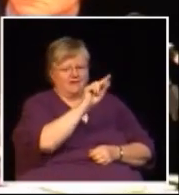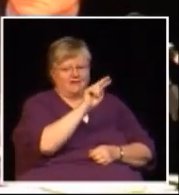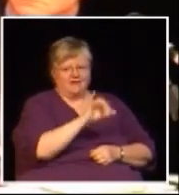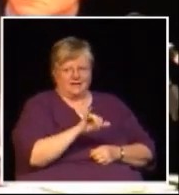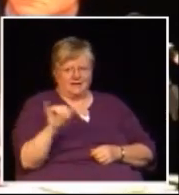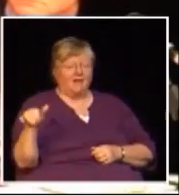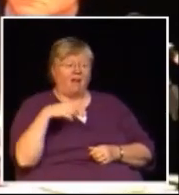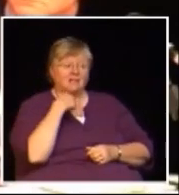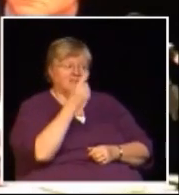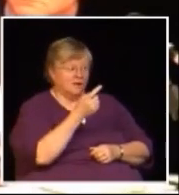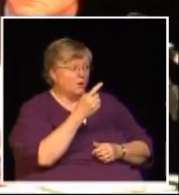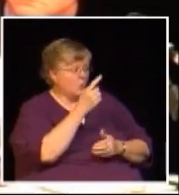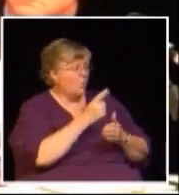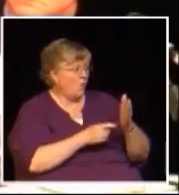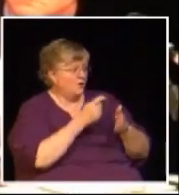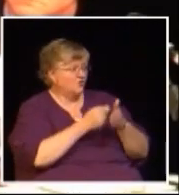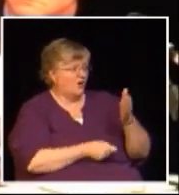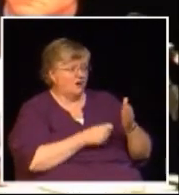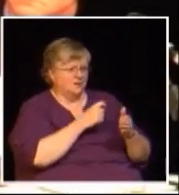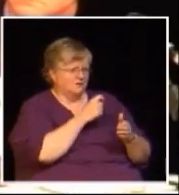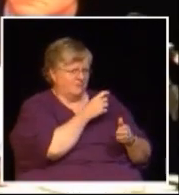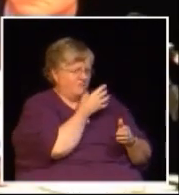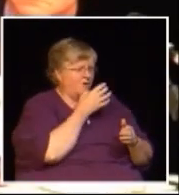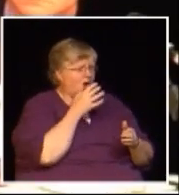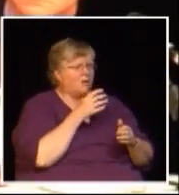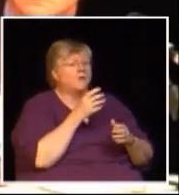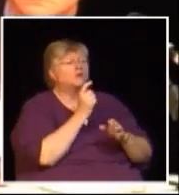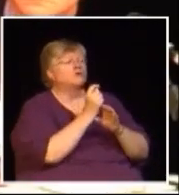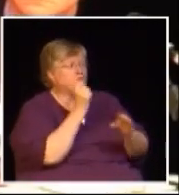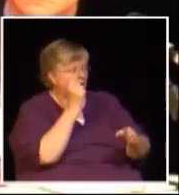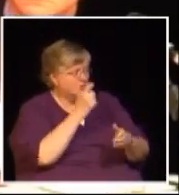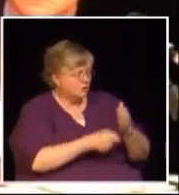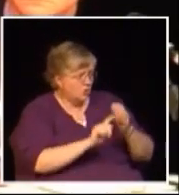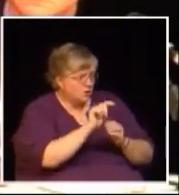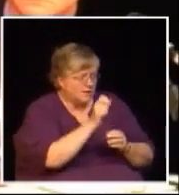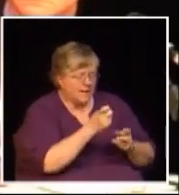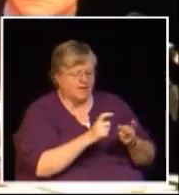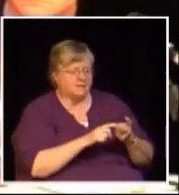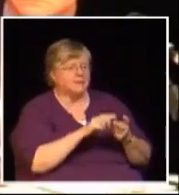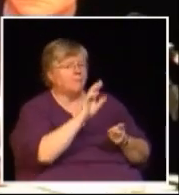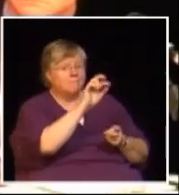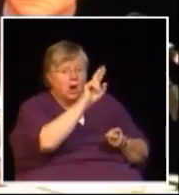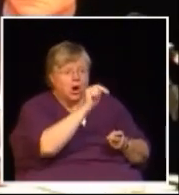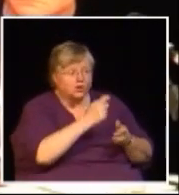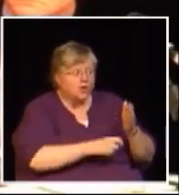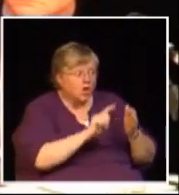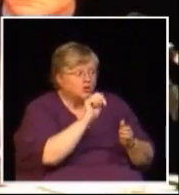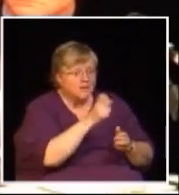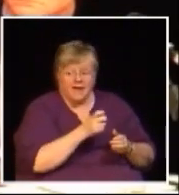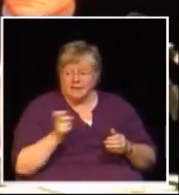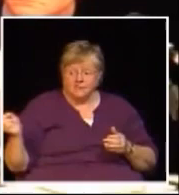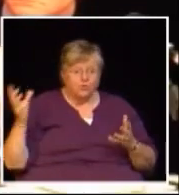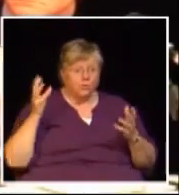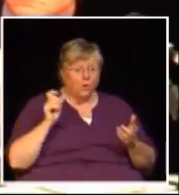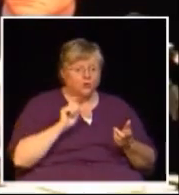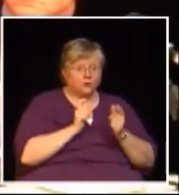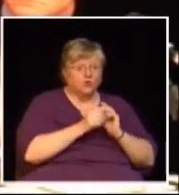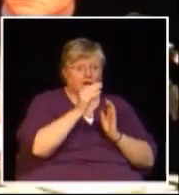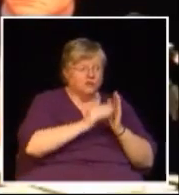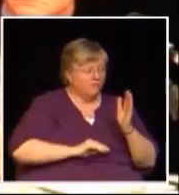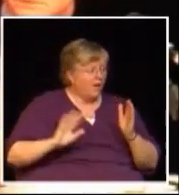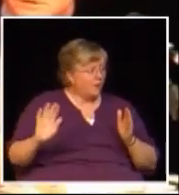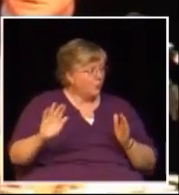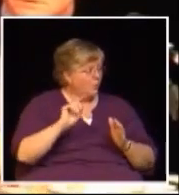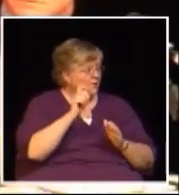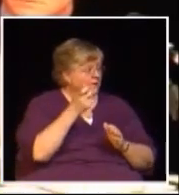he could file for an exemption here's a whole list of things that are taxable it includes trucks barns all kinds of things so if he'd like to refile his tax